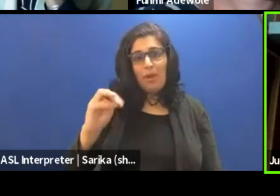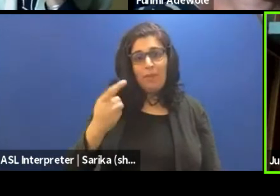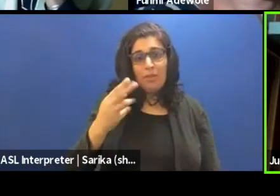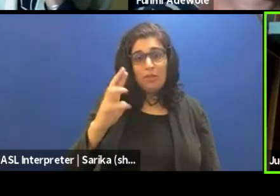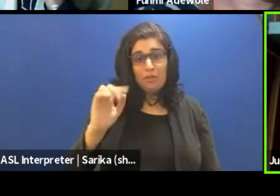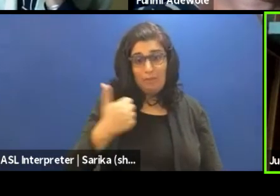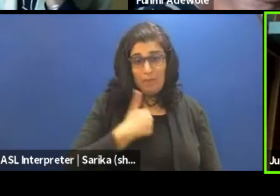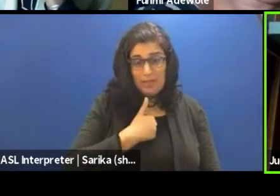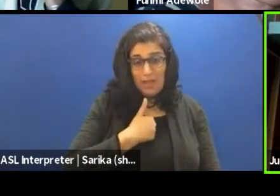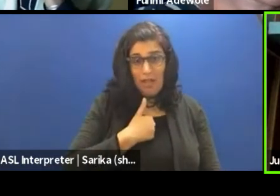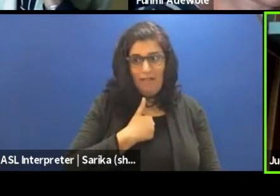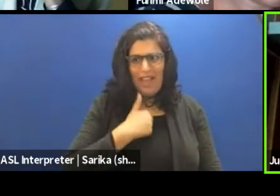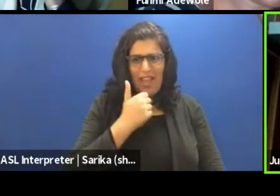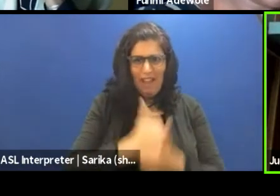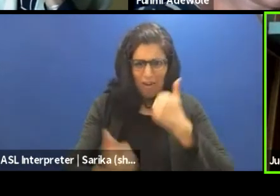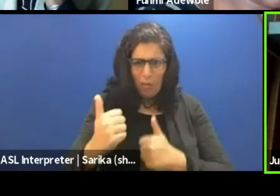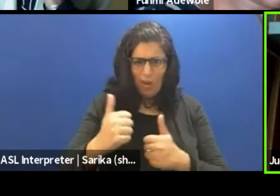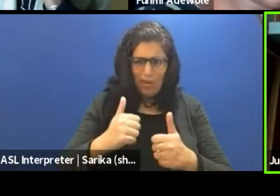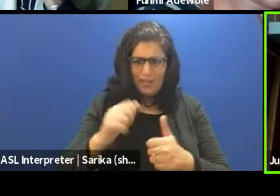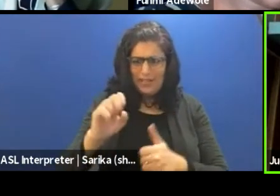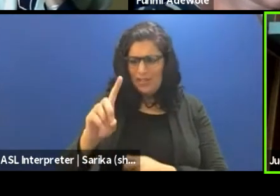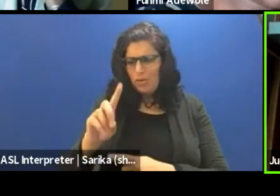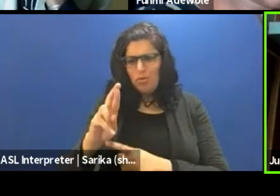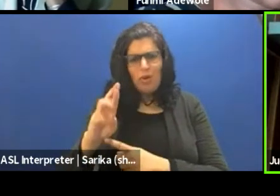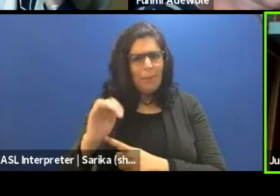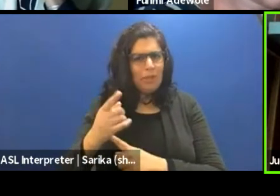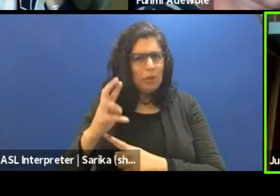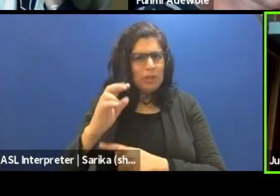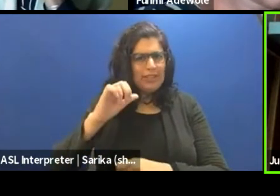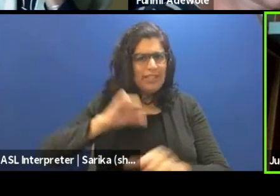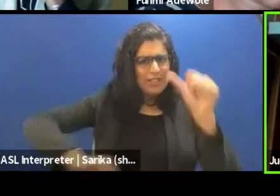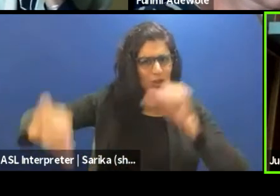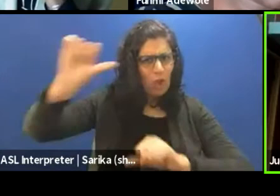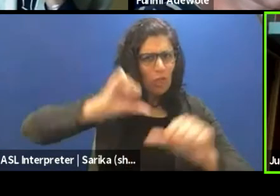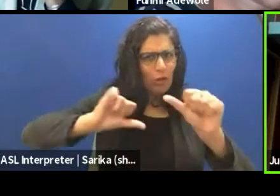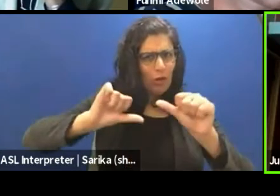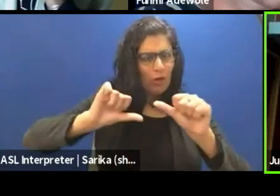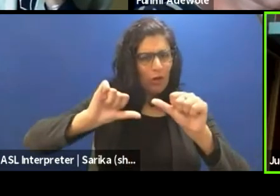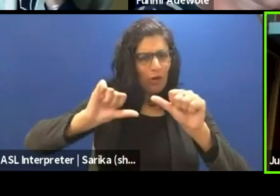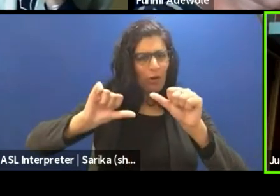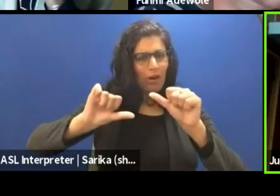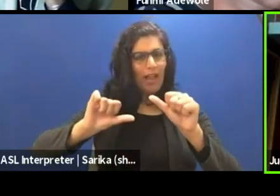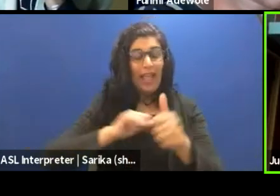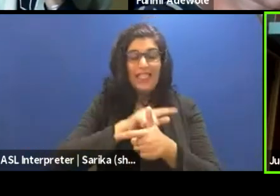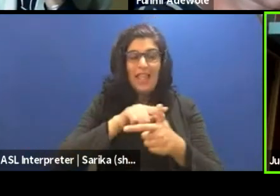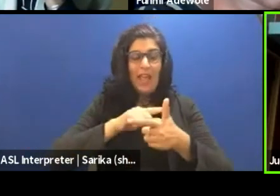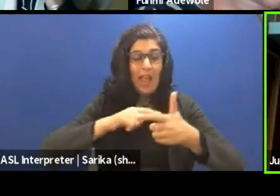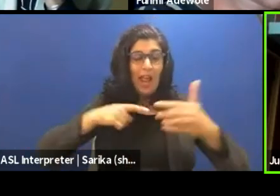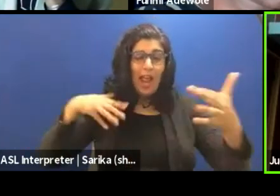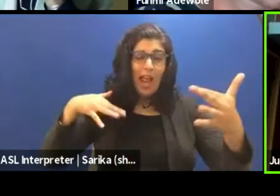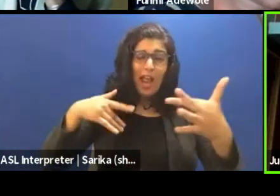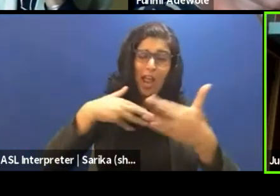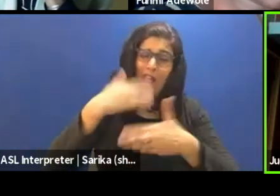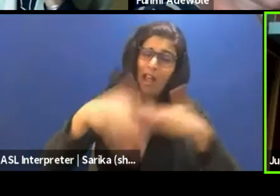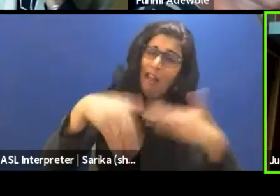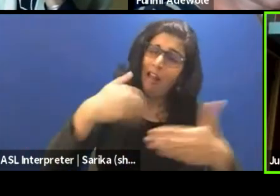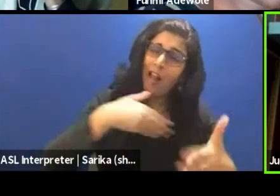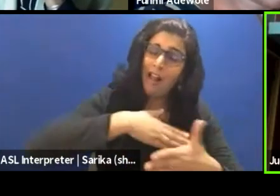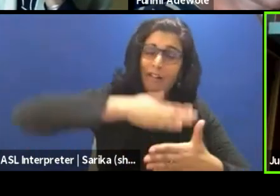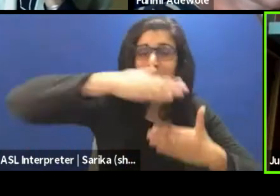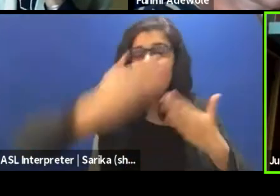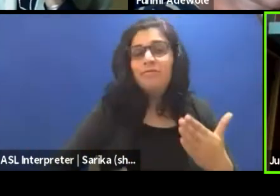also self-dramaturgian. And I think at the end of the day, we get the best work possible. Yeah. So for me,